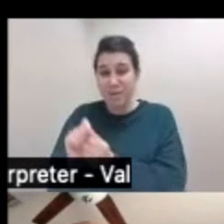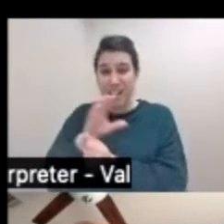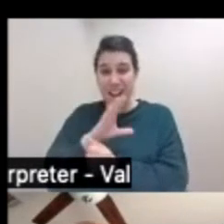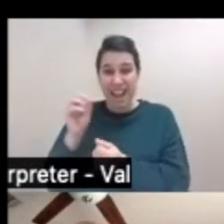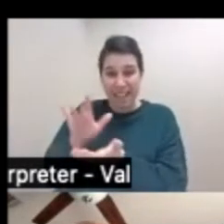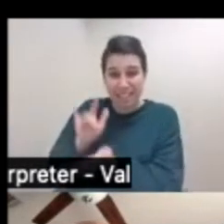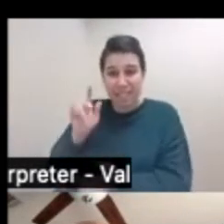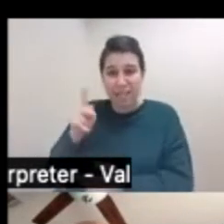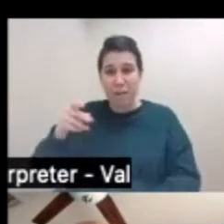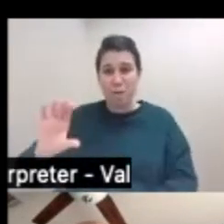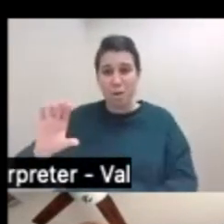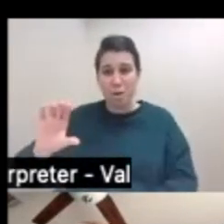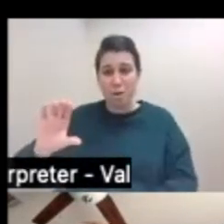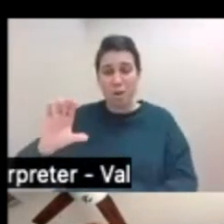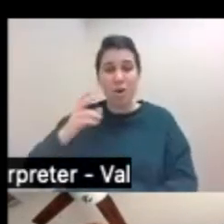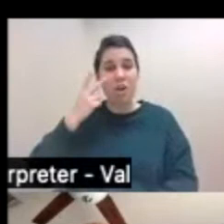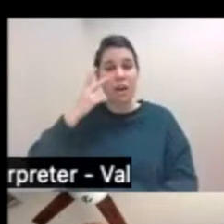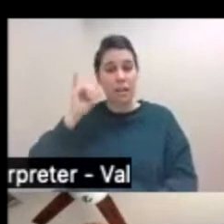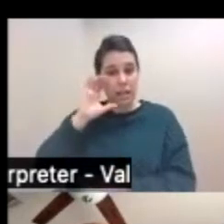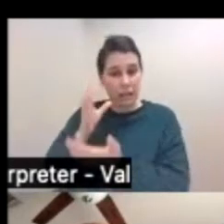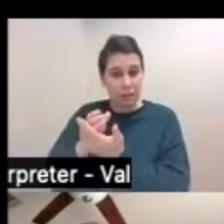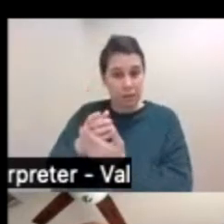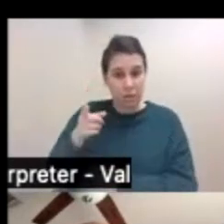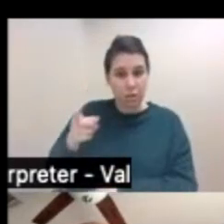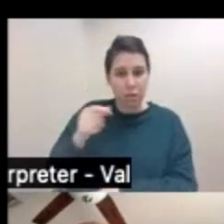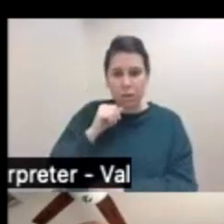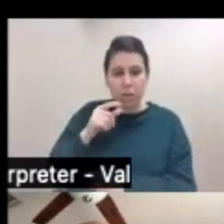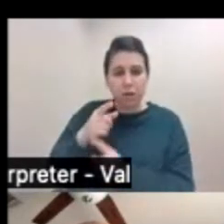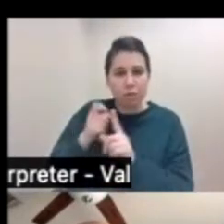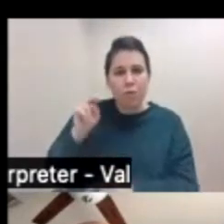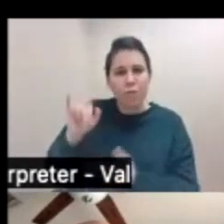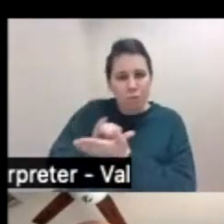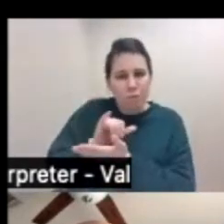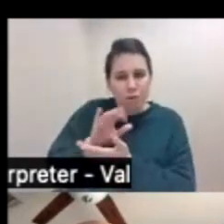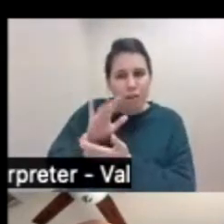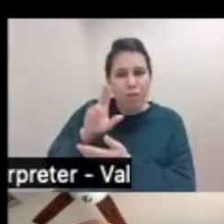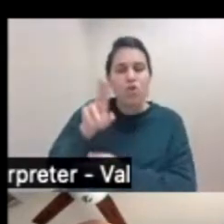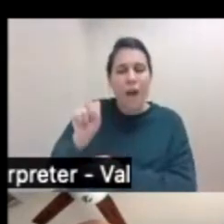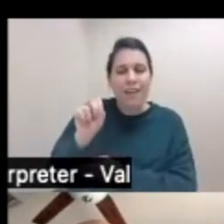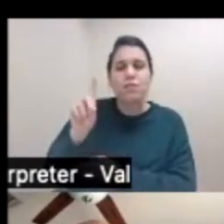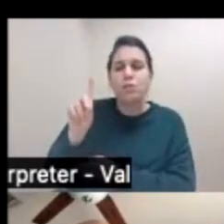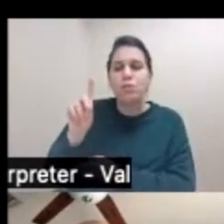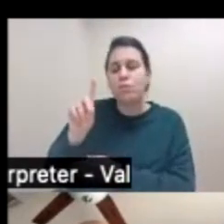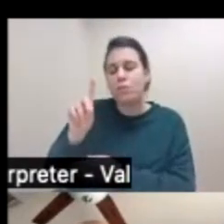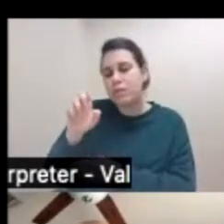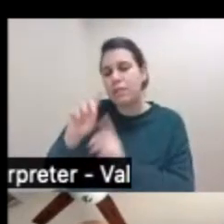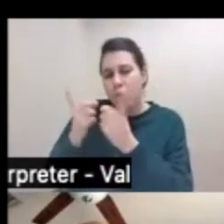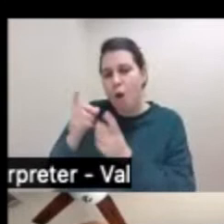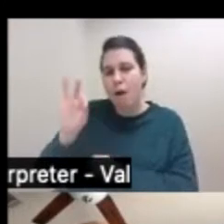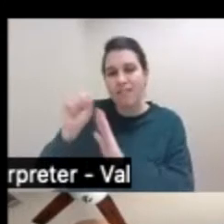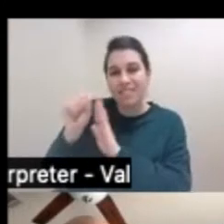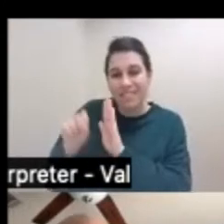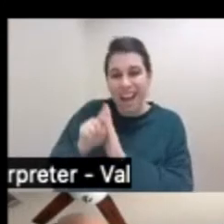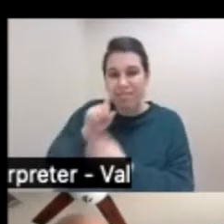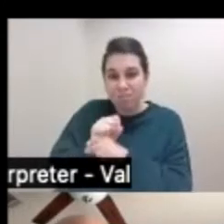right are not pictures from Nazi Germany, are pictures from the U.S. Department of State actively recruiting Mexicans during World